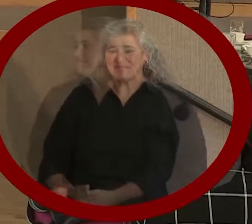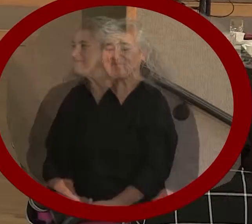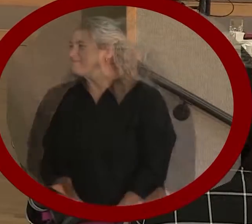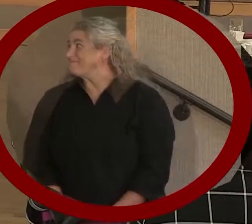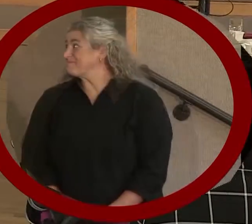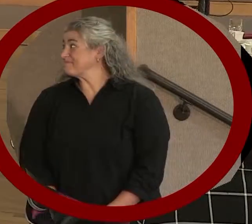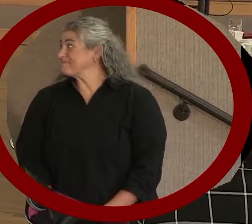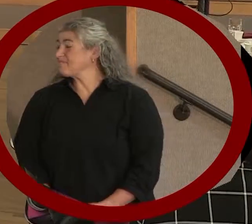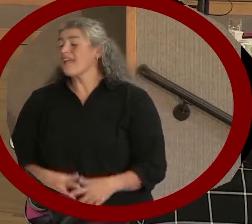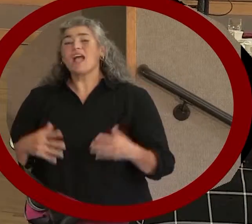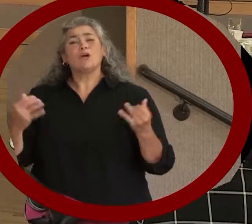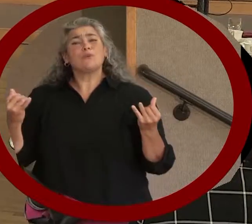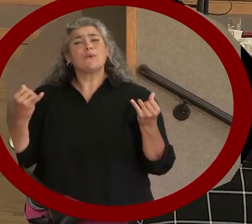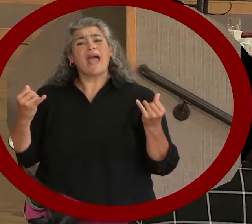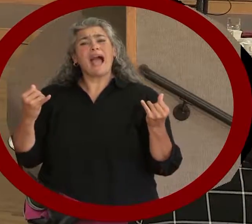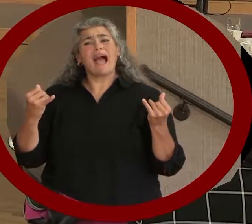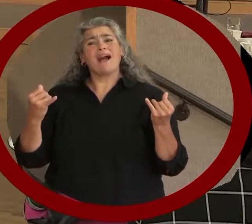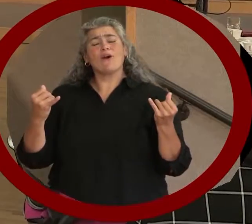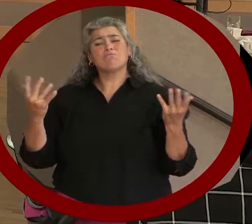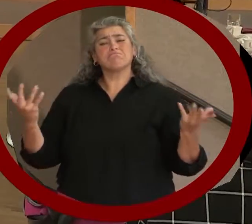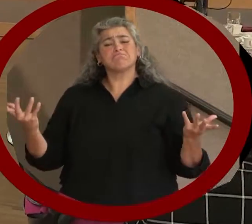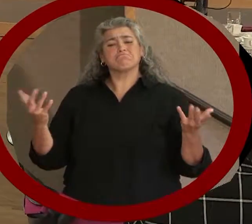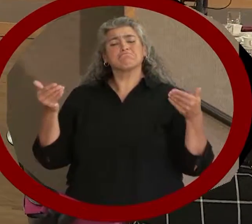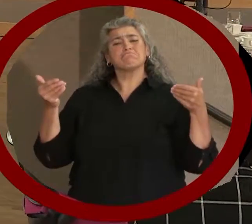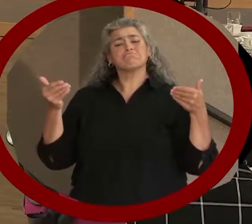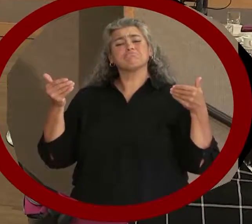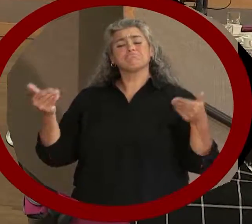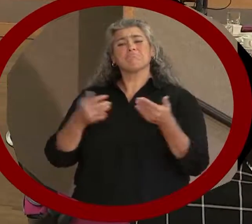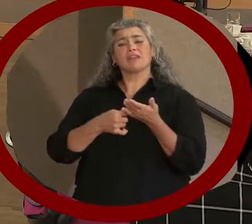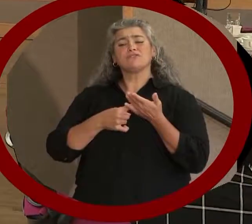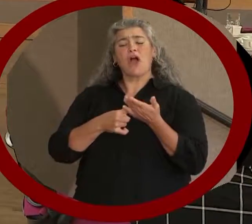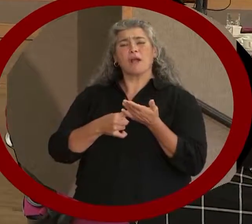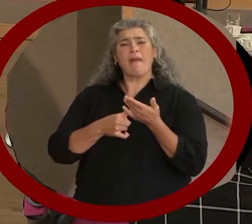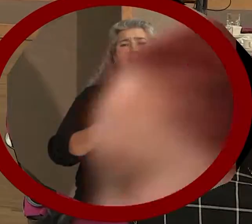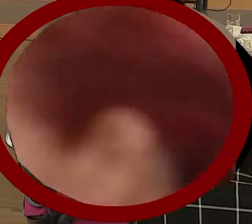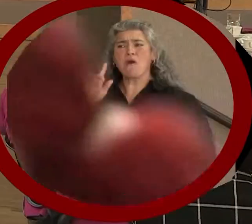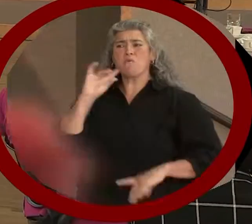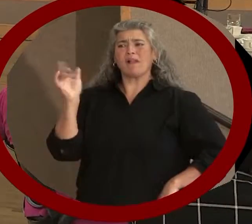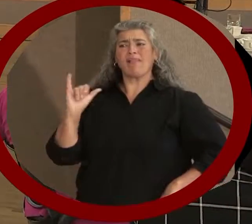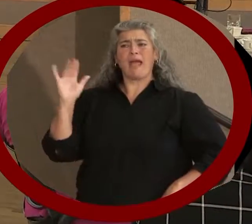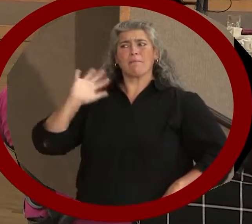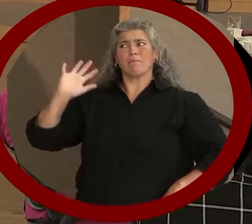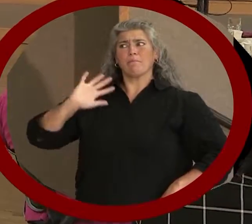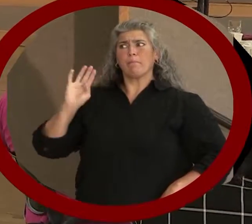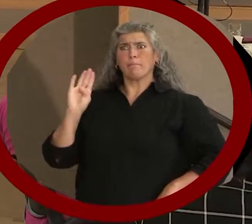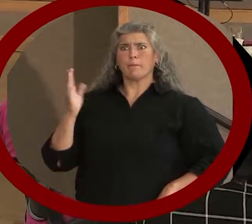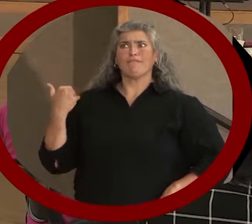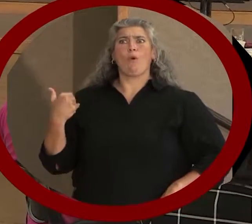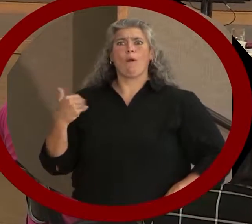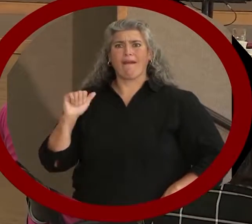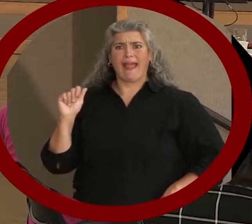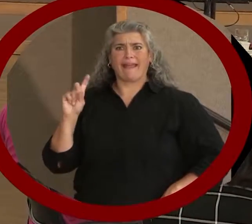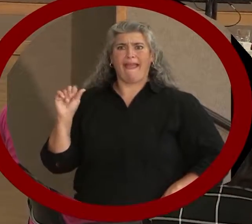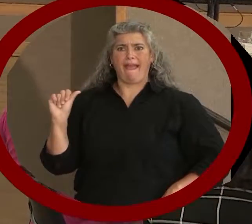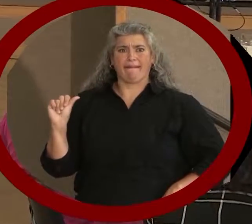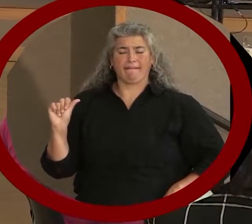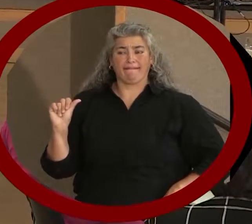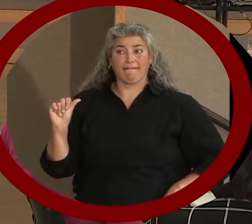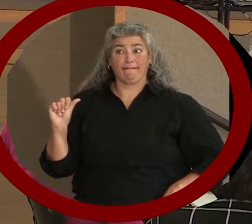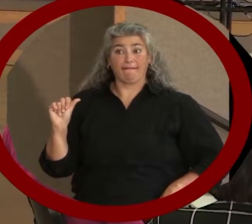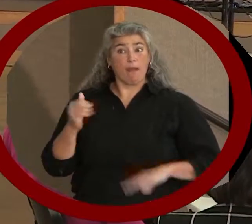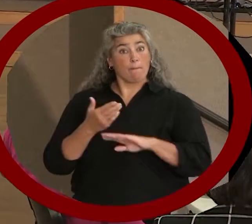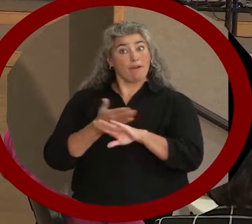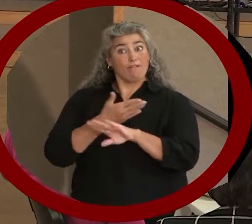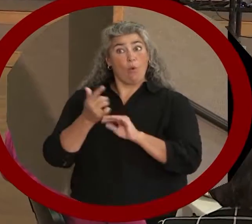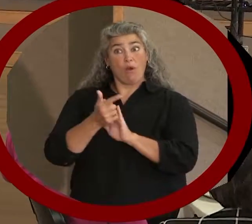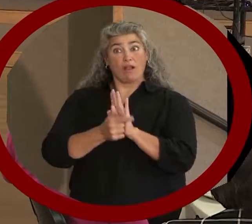So let's talk a little bit about what it was like before the ADA. Before it became law,